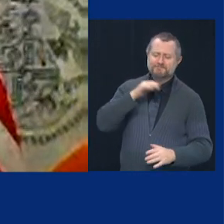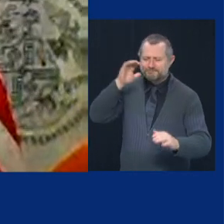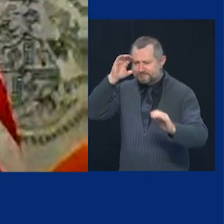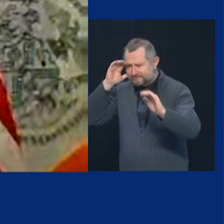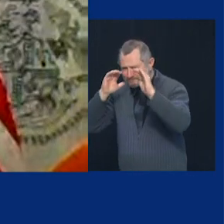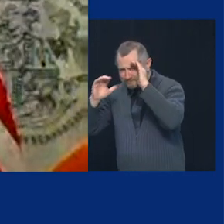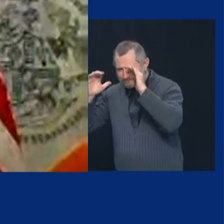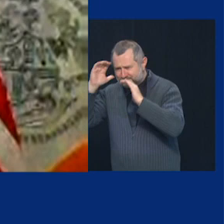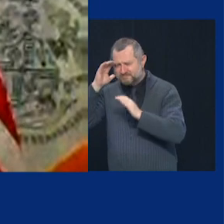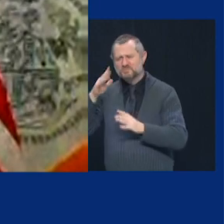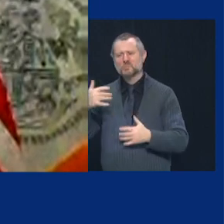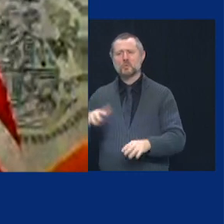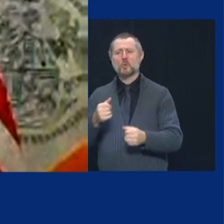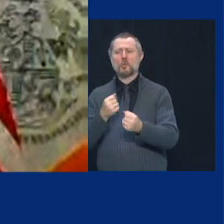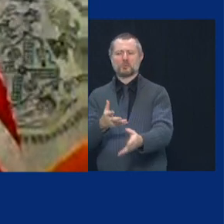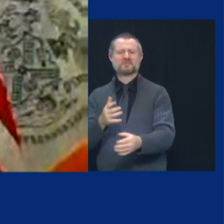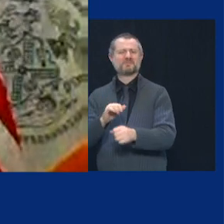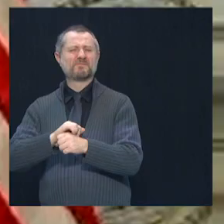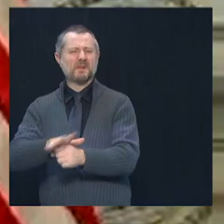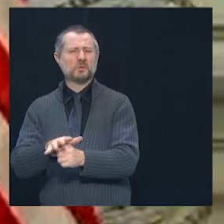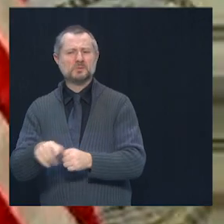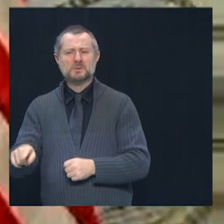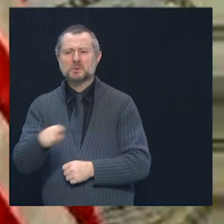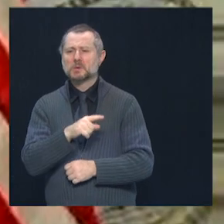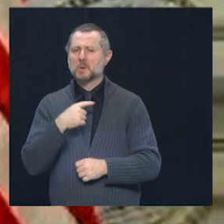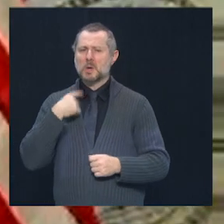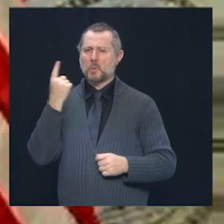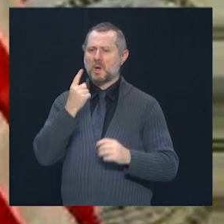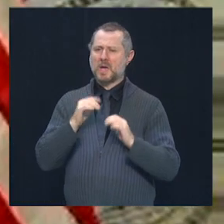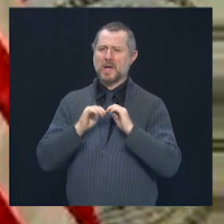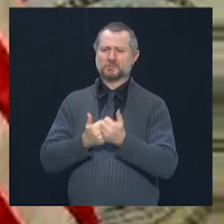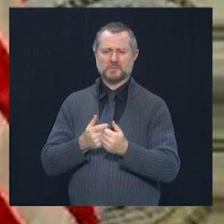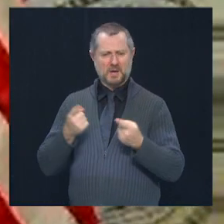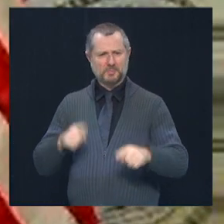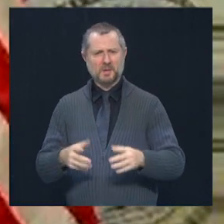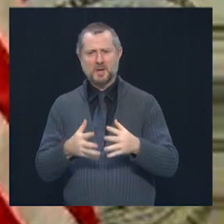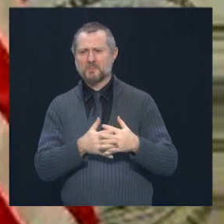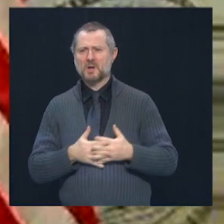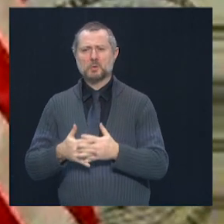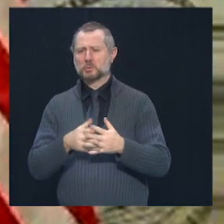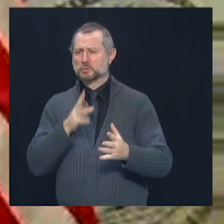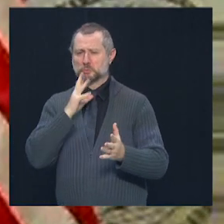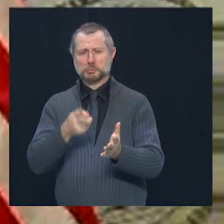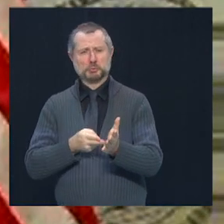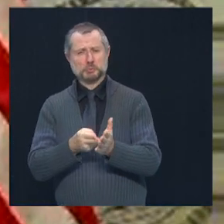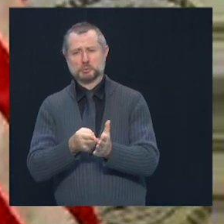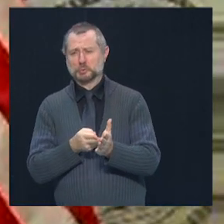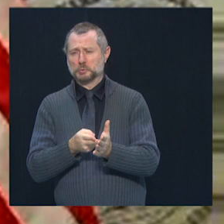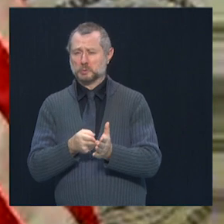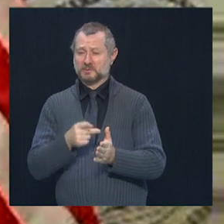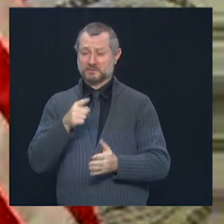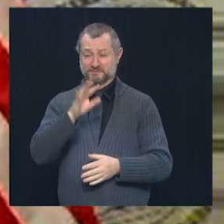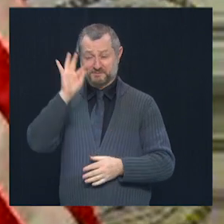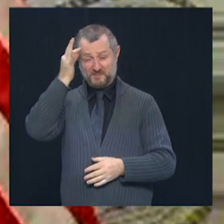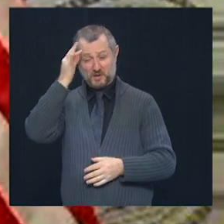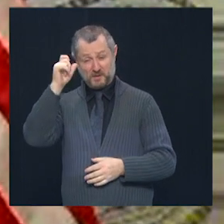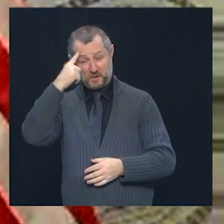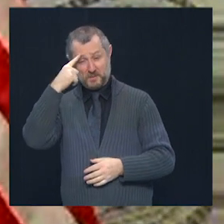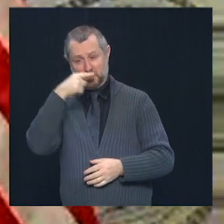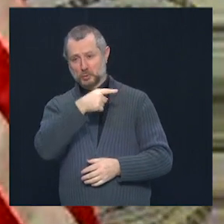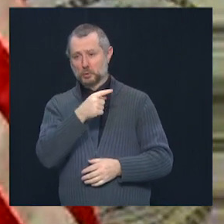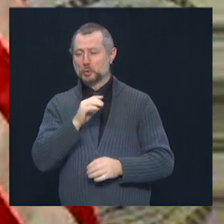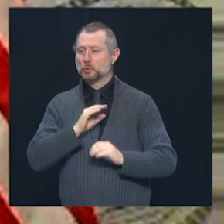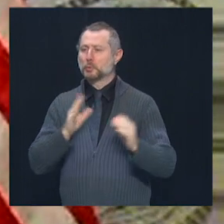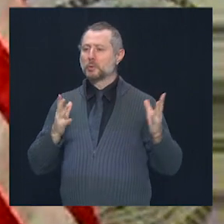on earth this could happen in america but the truth is our federal government did not warn us did not